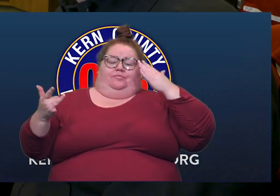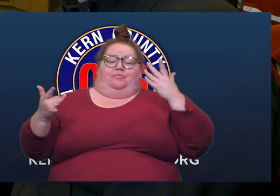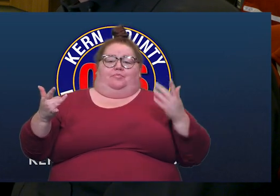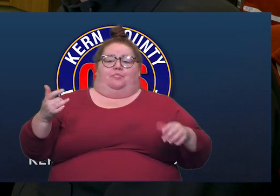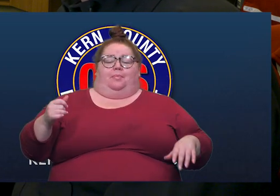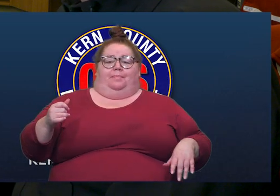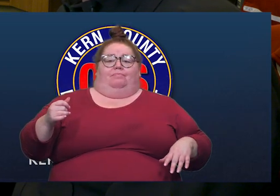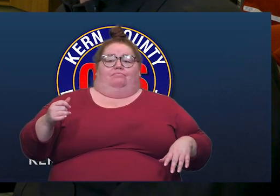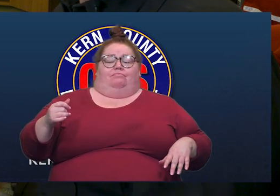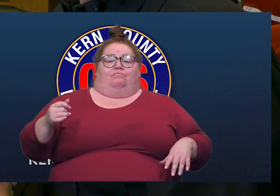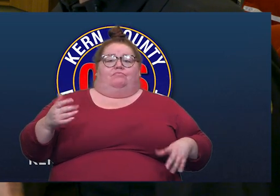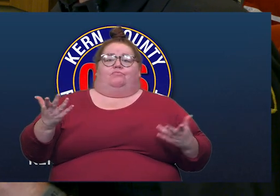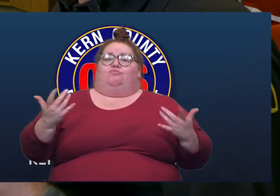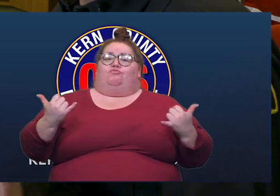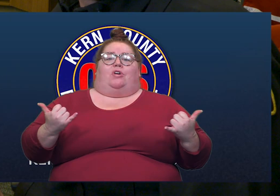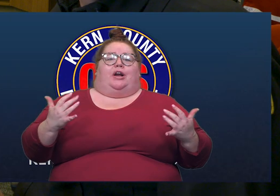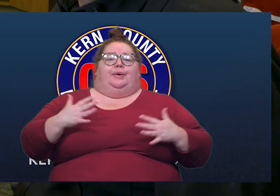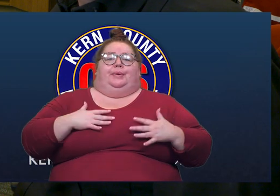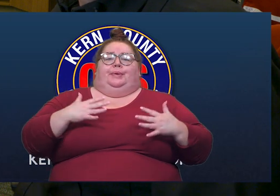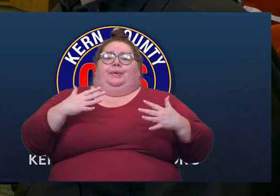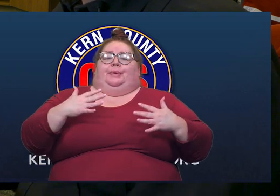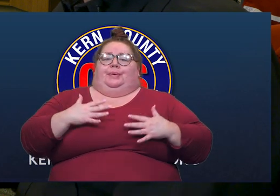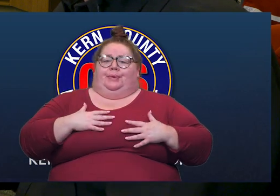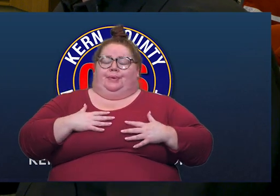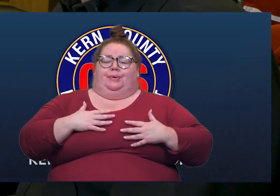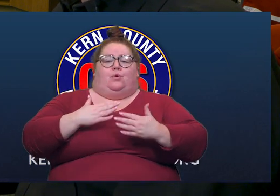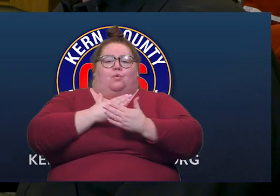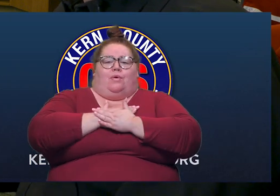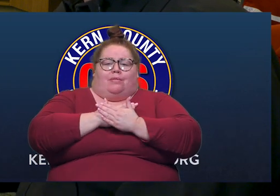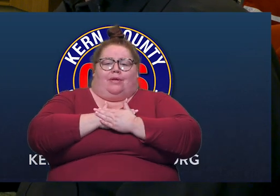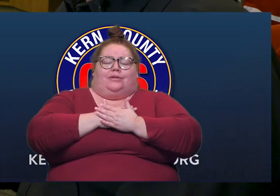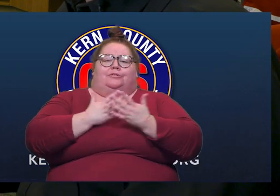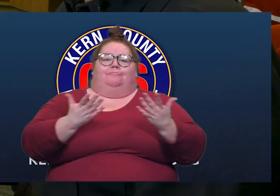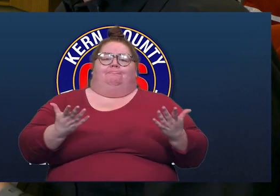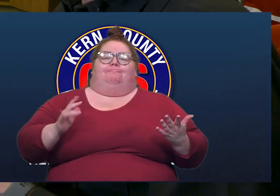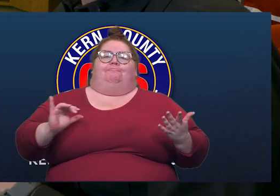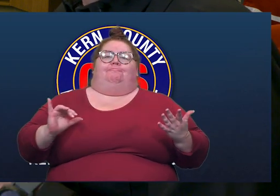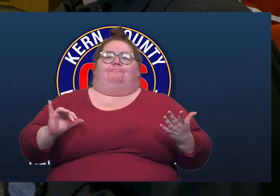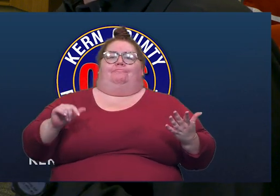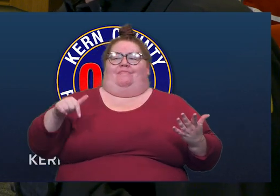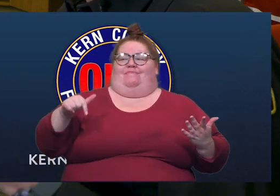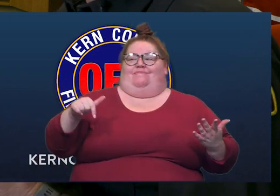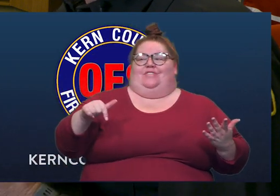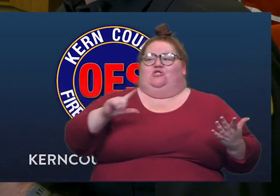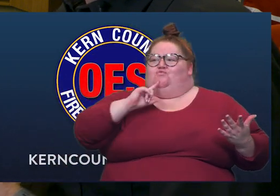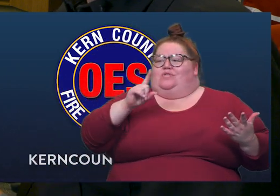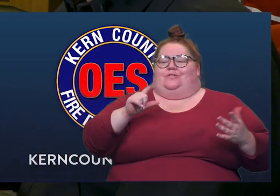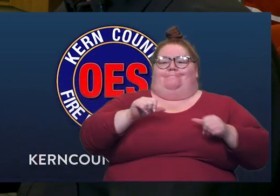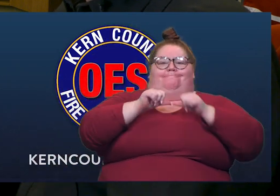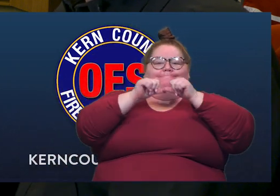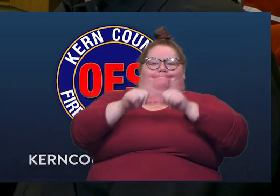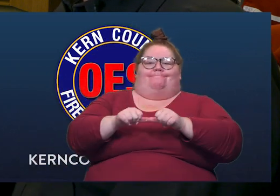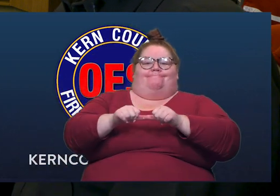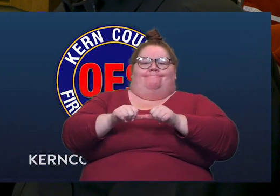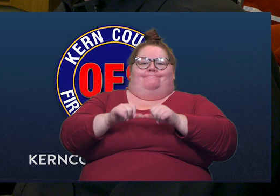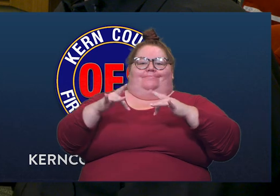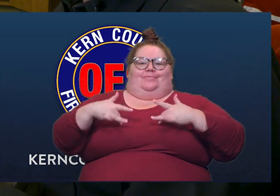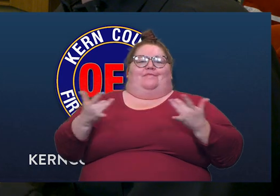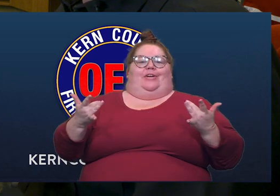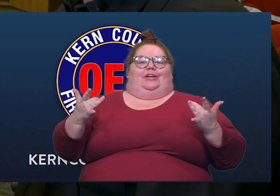as we, as we take a breath and we kind of relax a little bit of realizing this is a long duration incident.